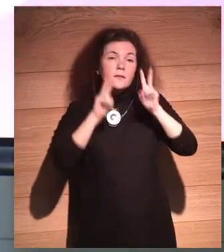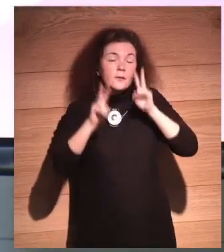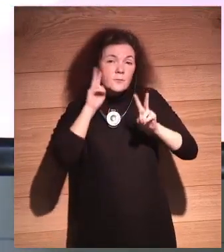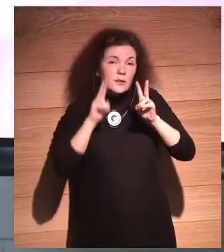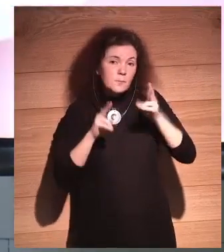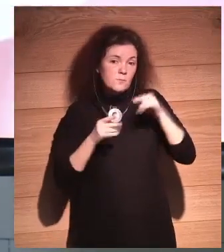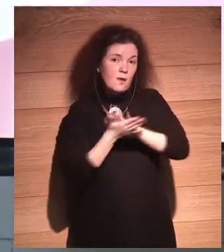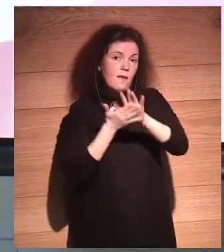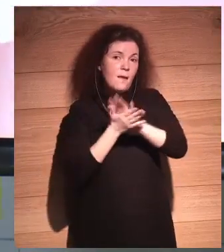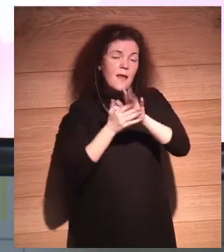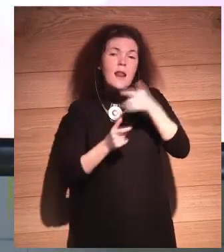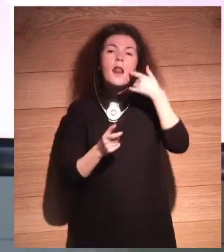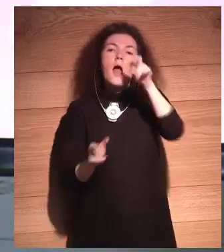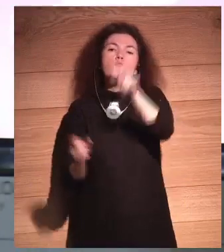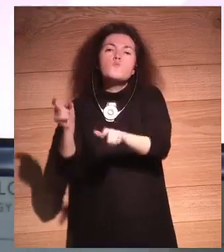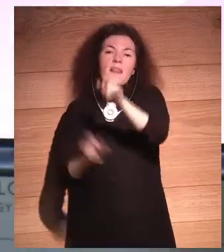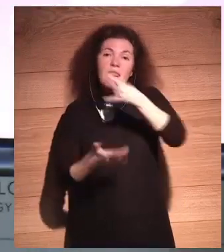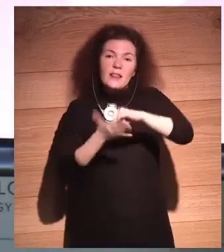Humanity and technology are converging.